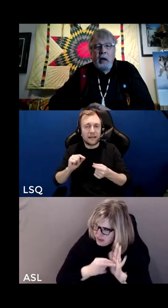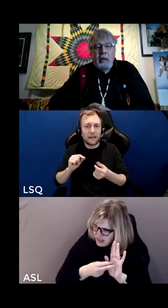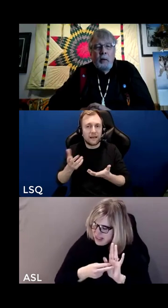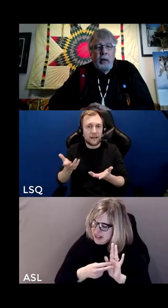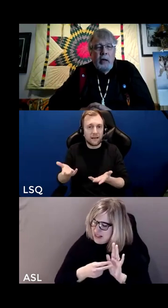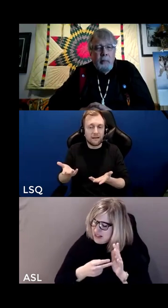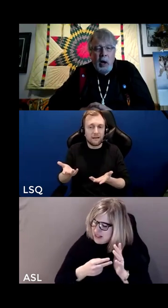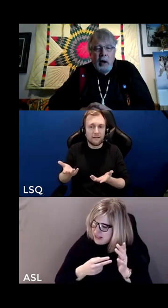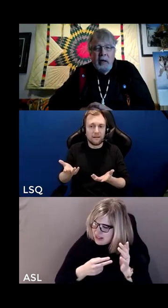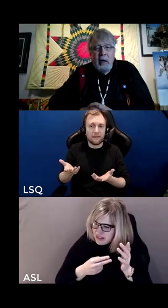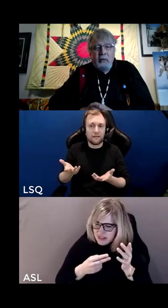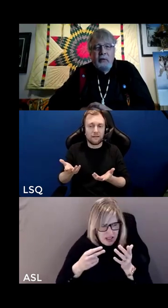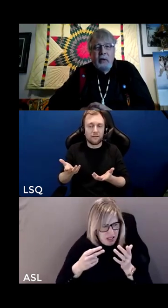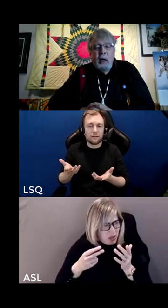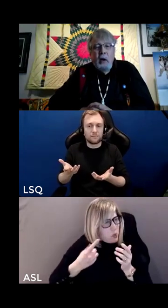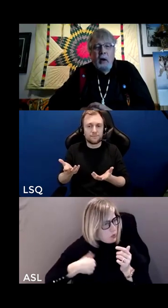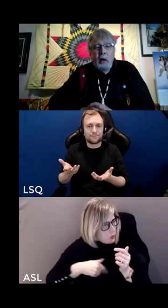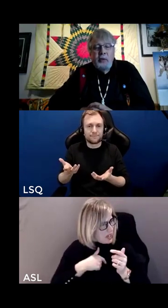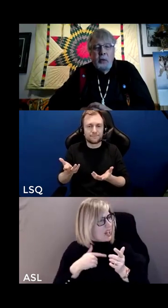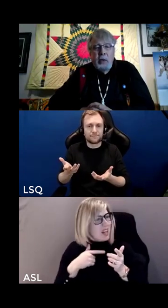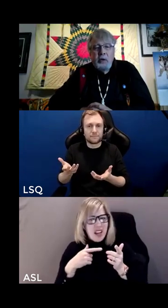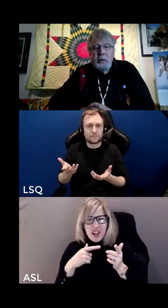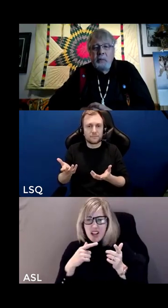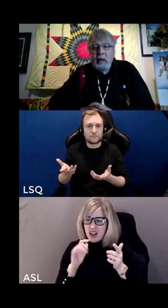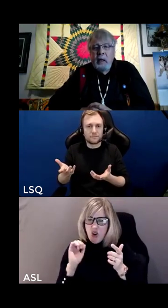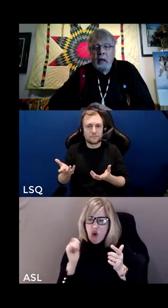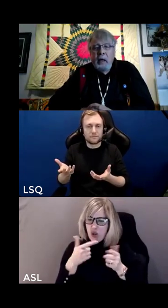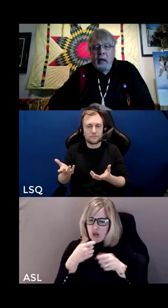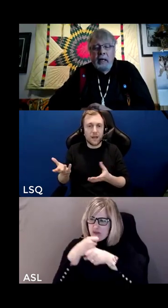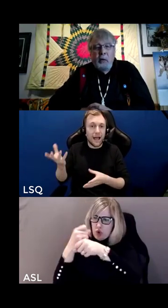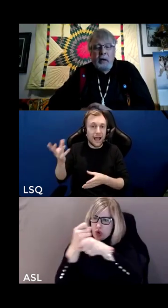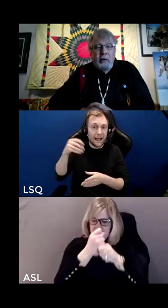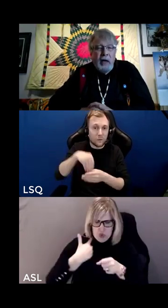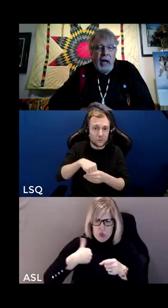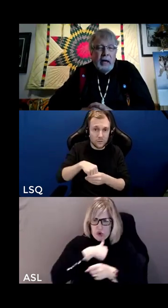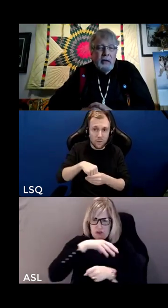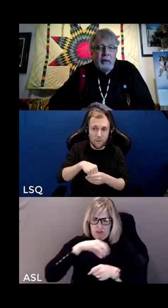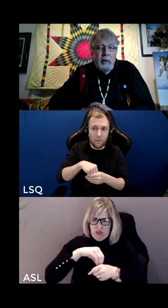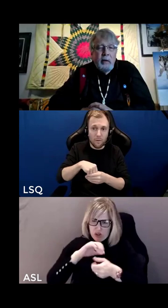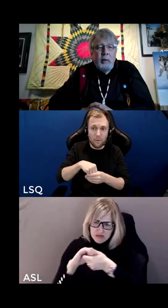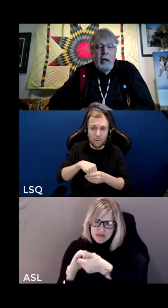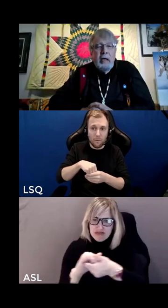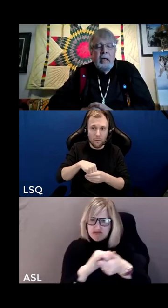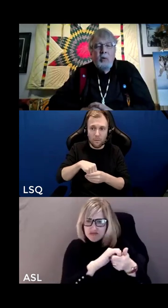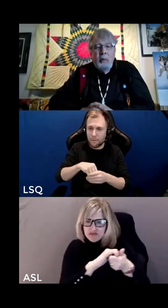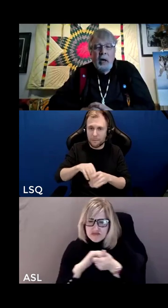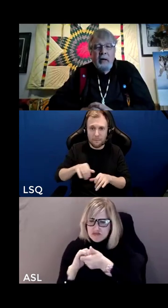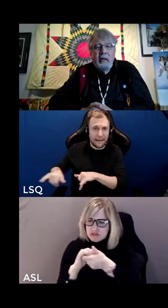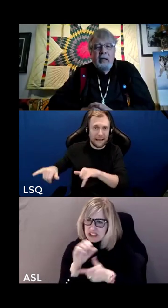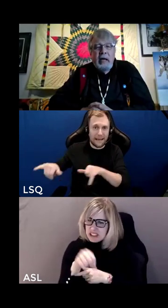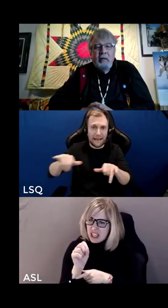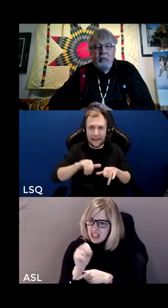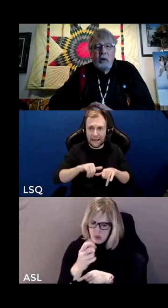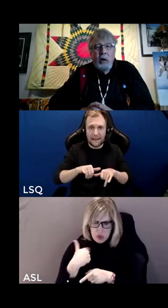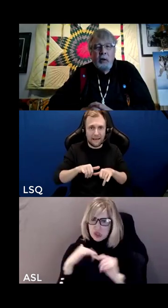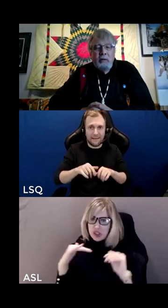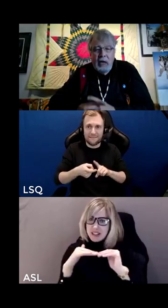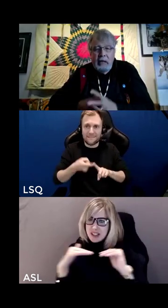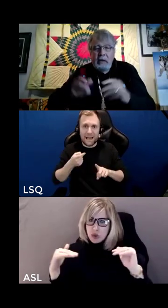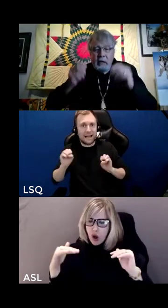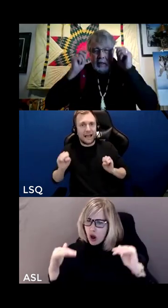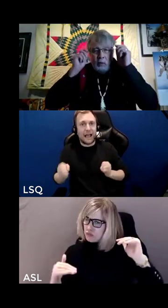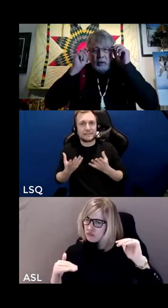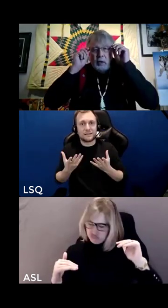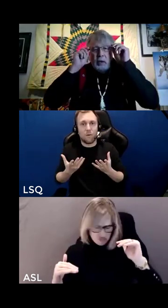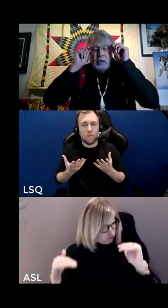that we are part of all of creation and that we are in fact an equal part that's how we're